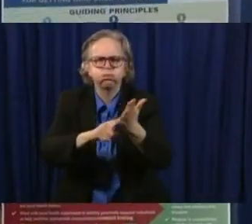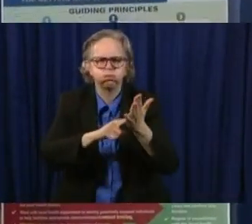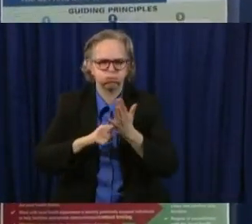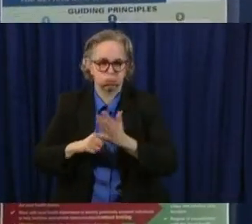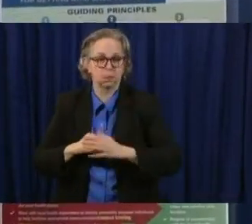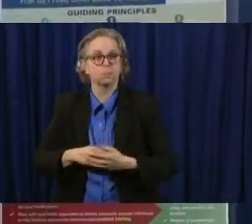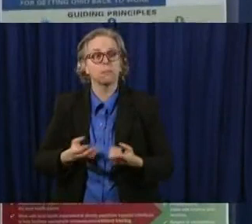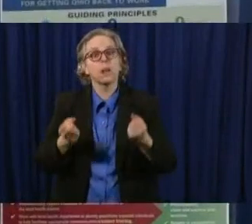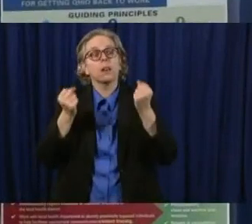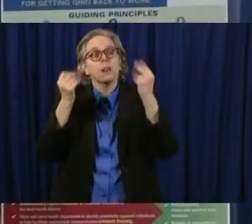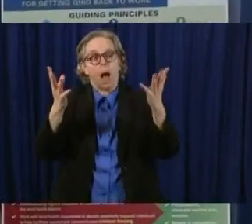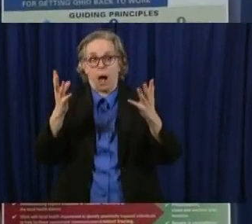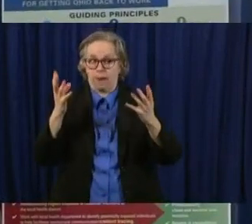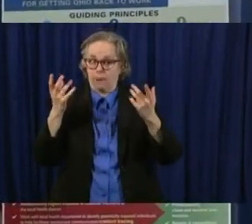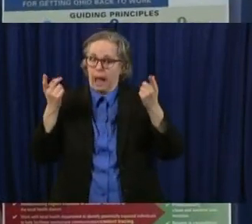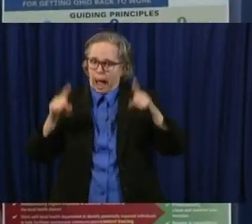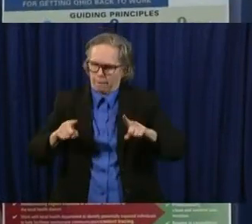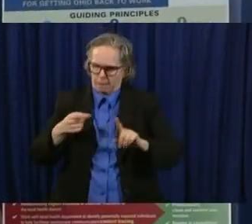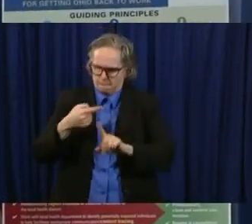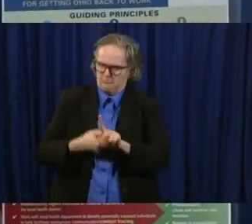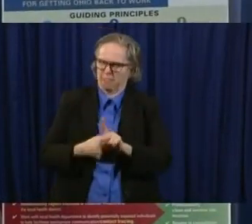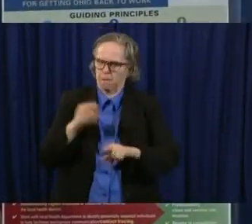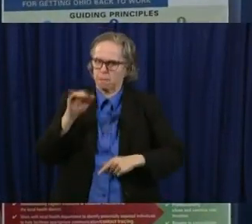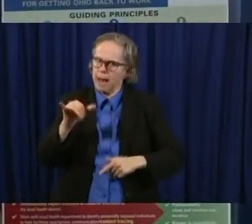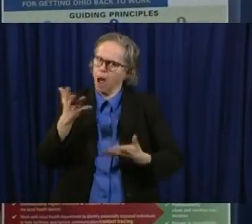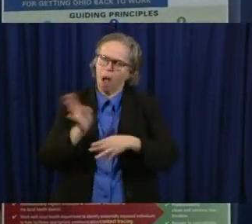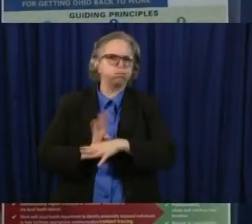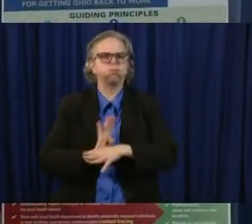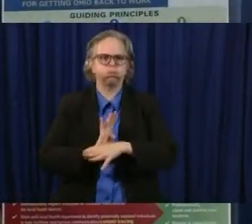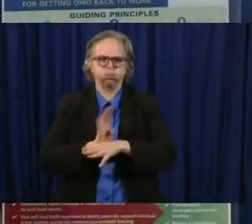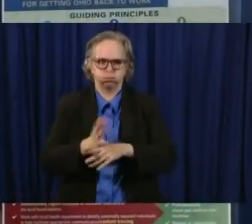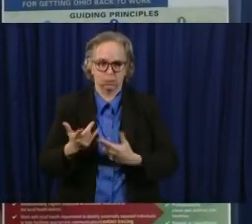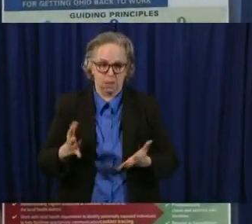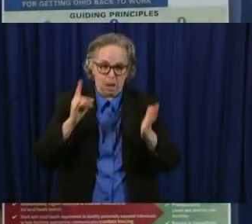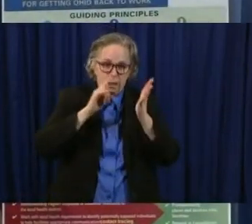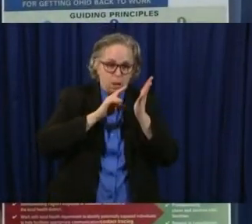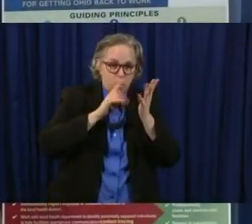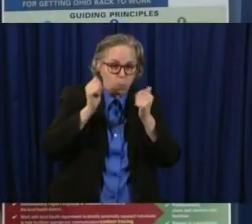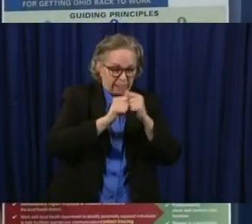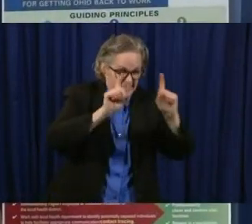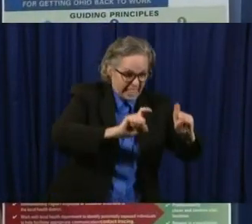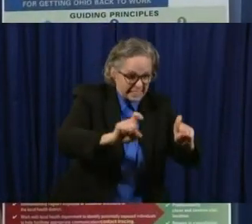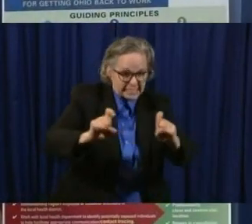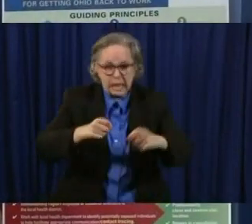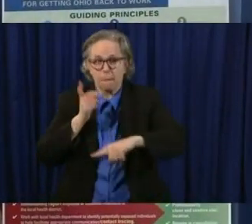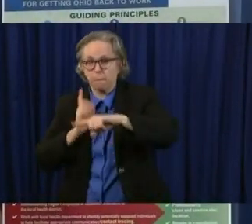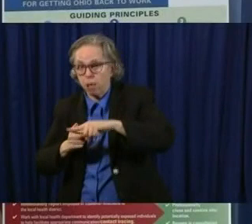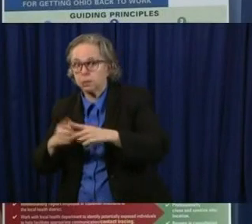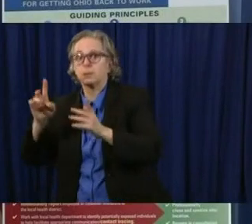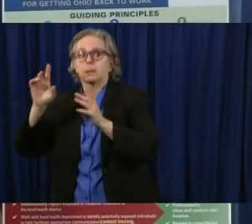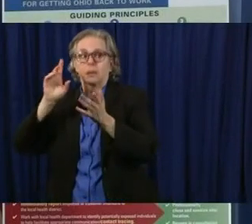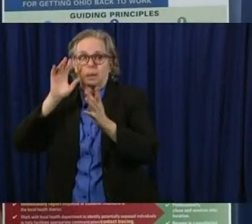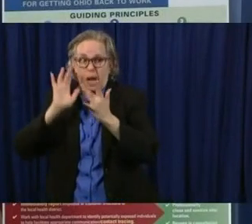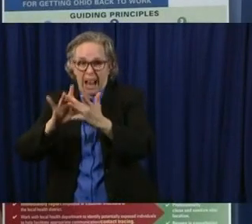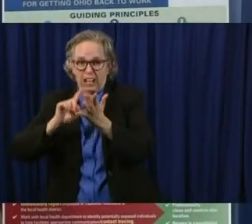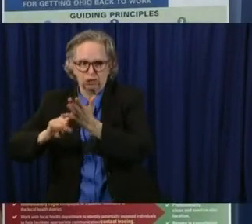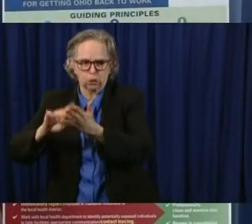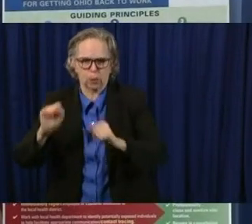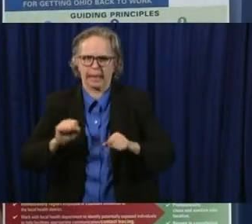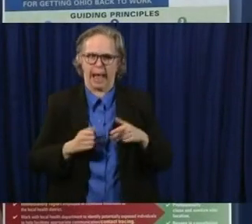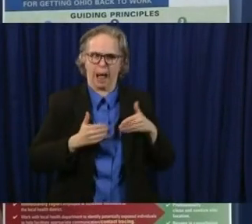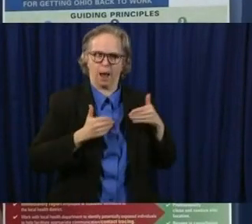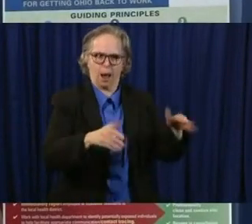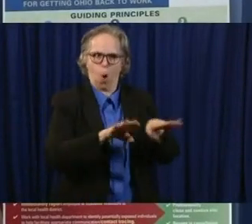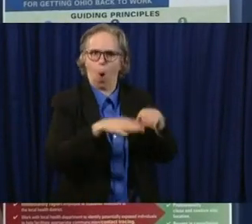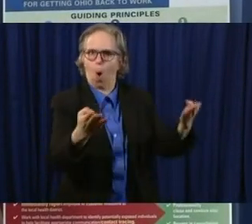May. And the tracing, the testing enables us to move forward, uh, to start back to open up,